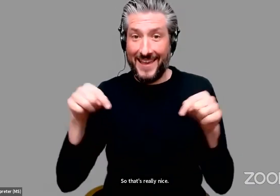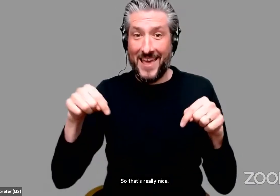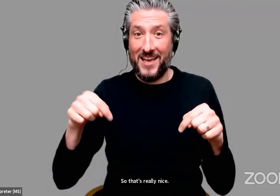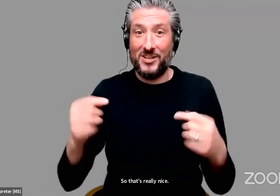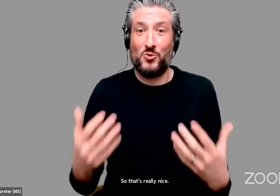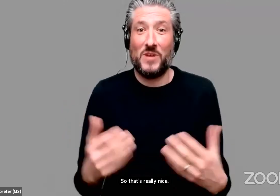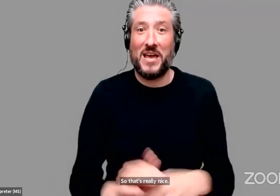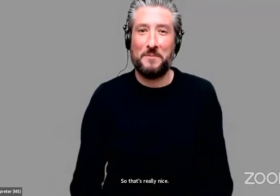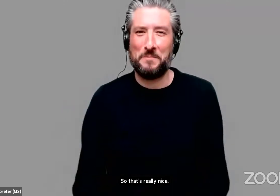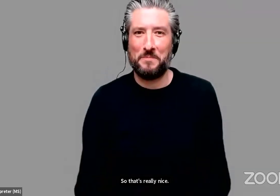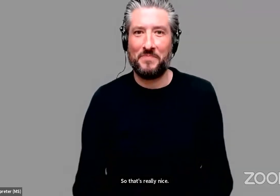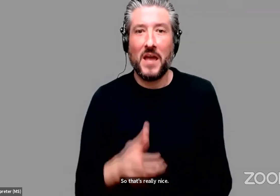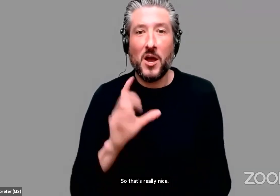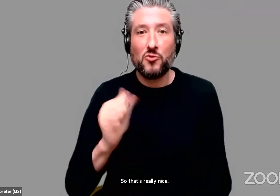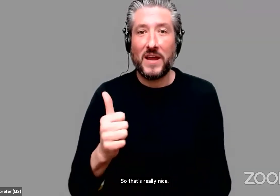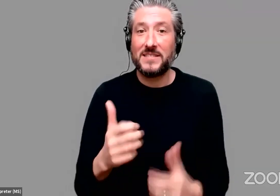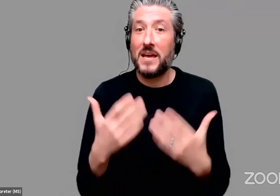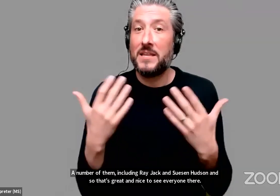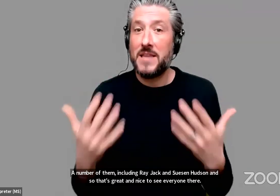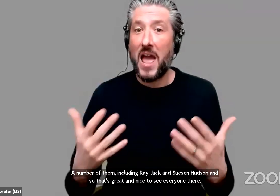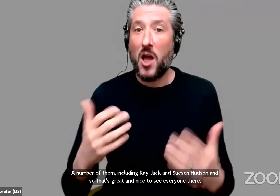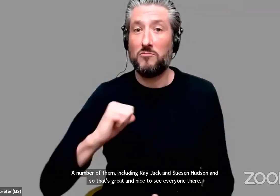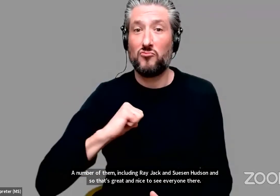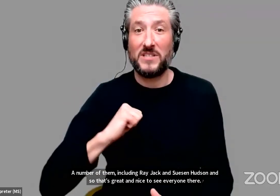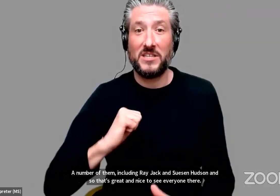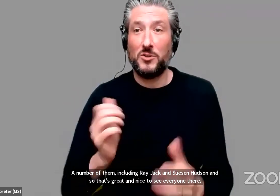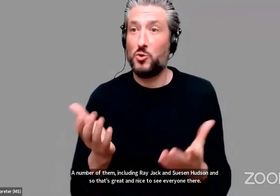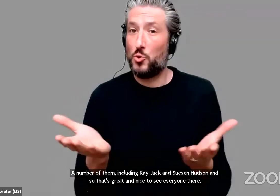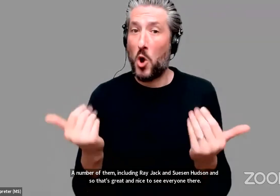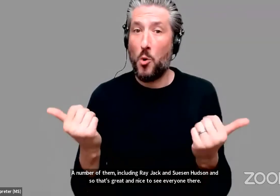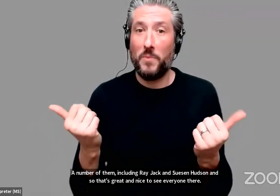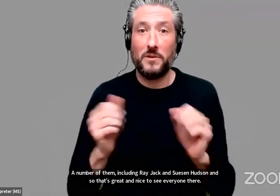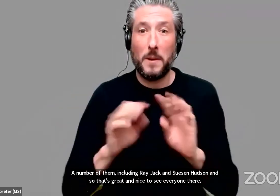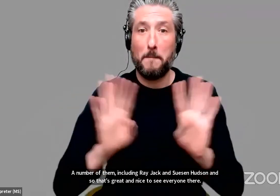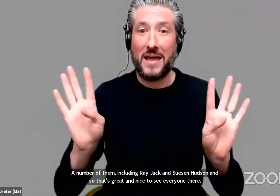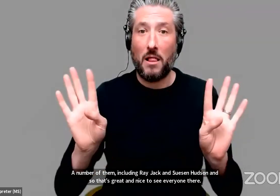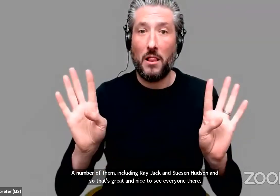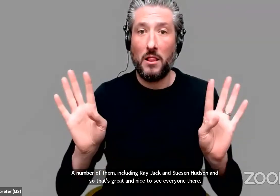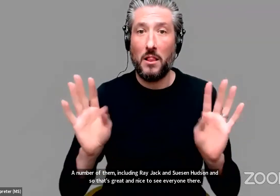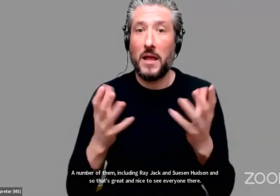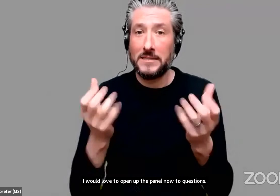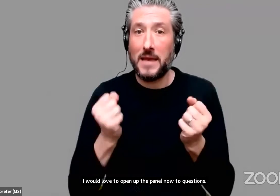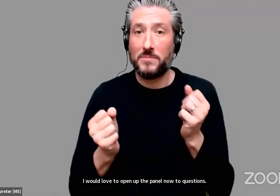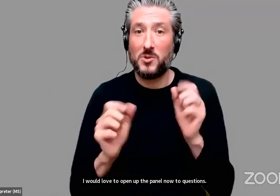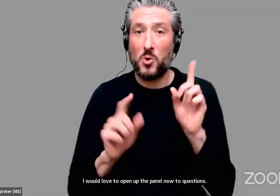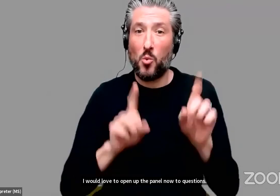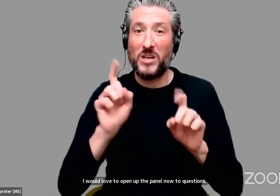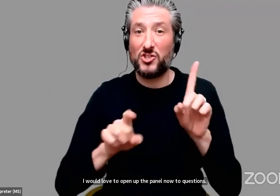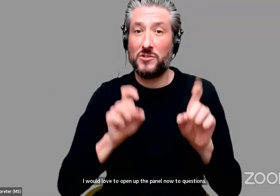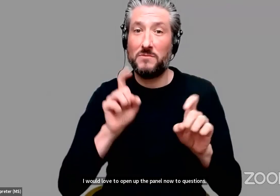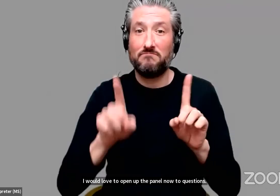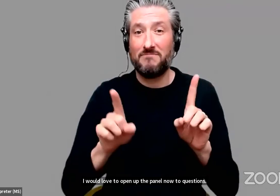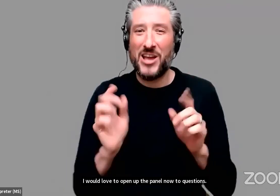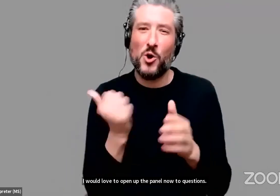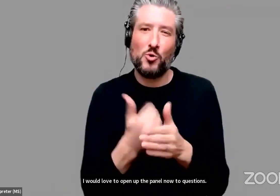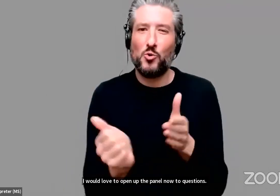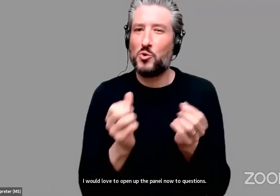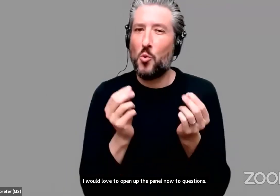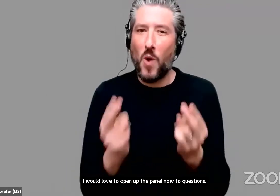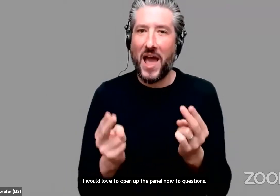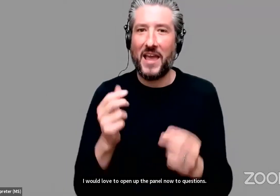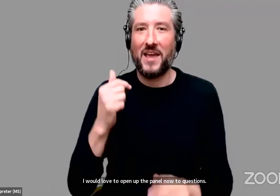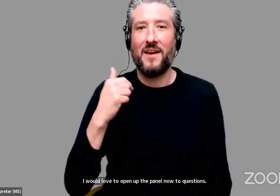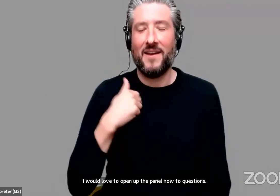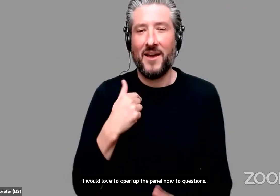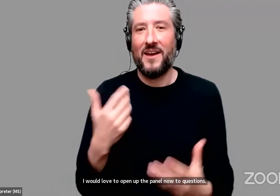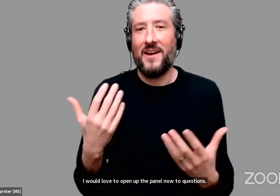Great. Um, I'd love to just open up the, um, the panel now for questions. Um, as usual, we'll start off with our, with our external speakers, the,